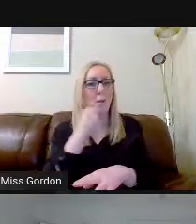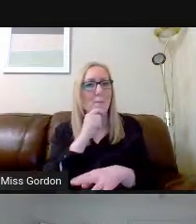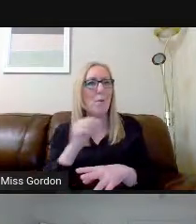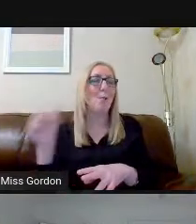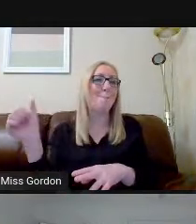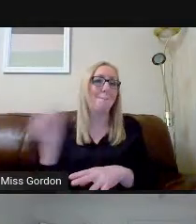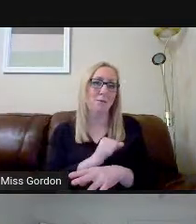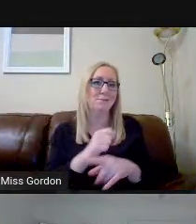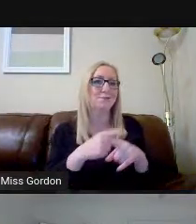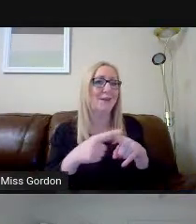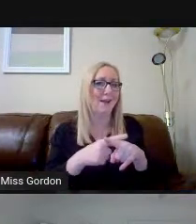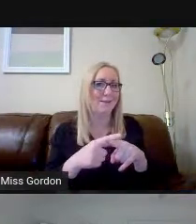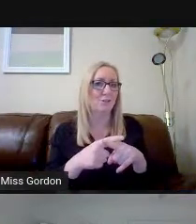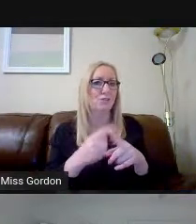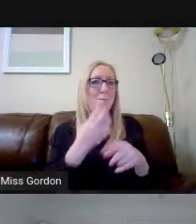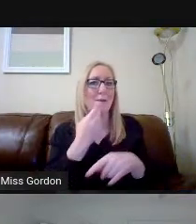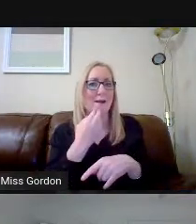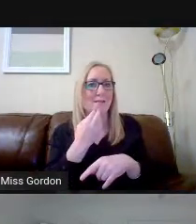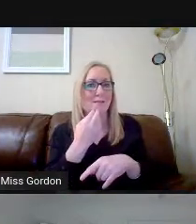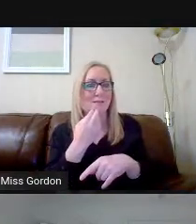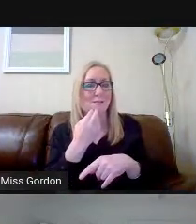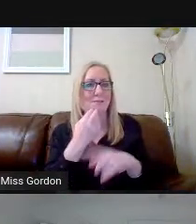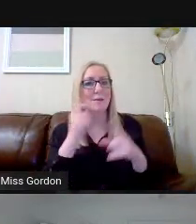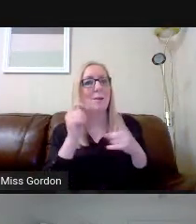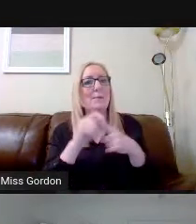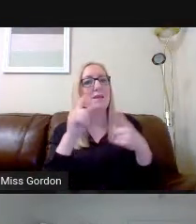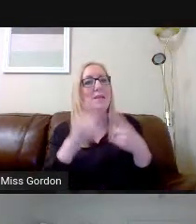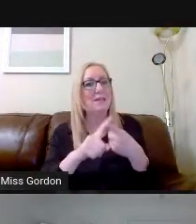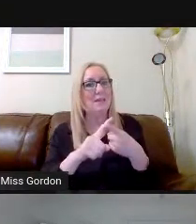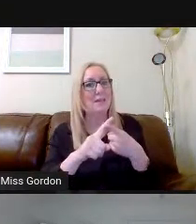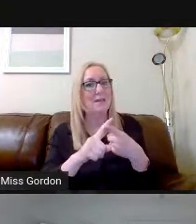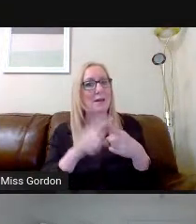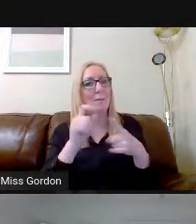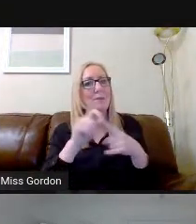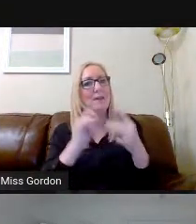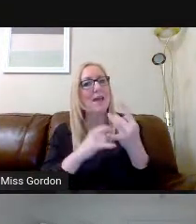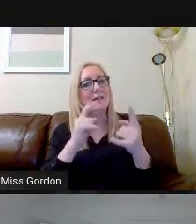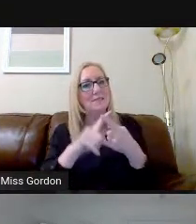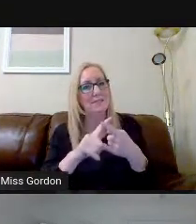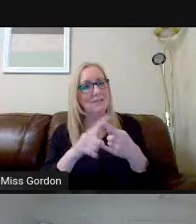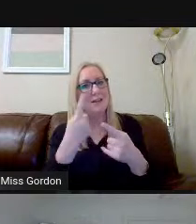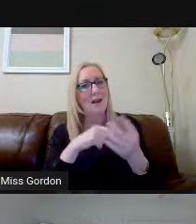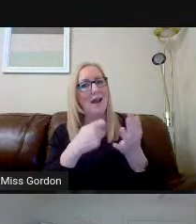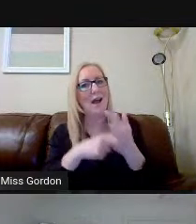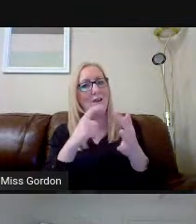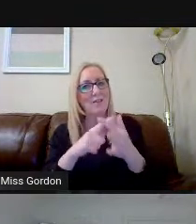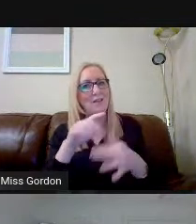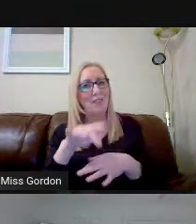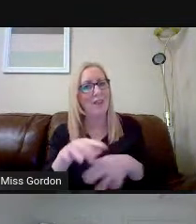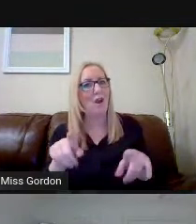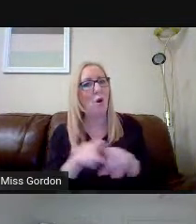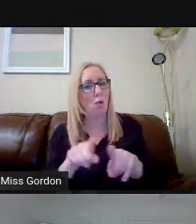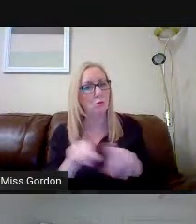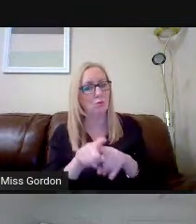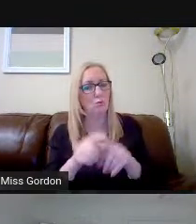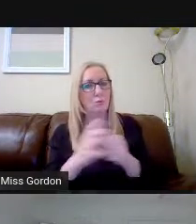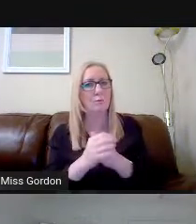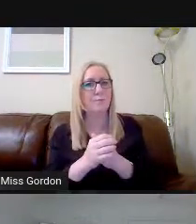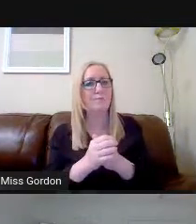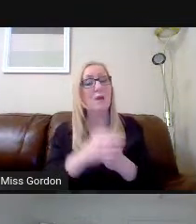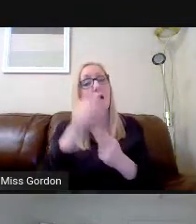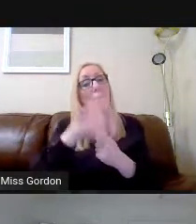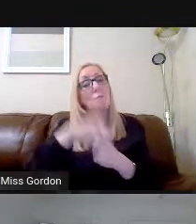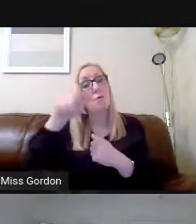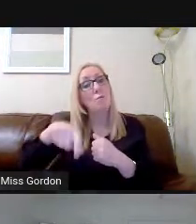And PE, PSE, and RE appear there also. Pupils have to choose